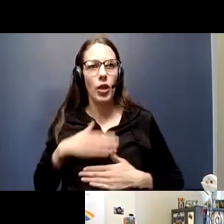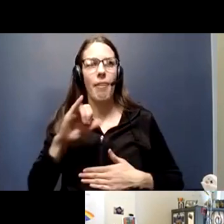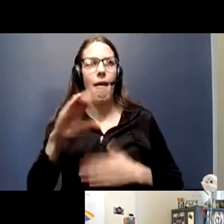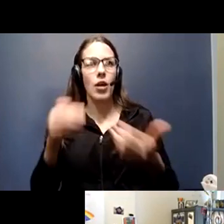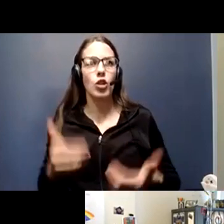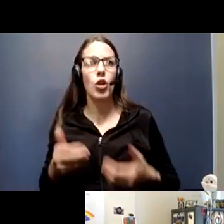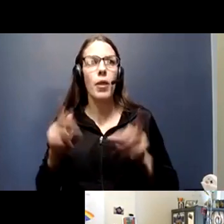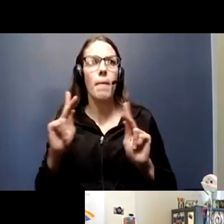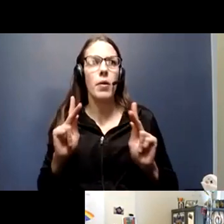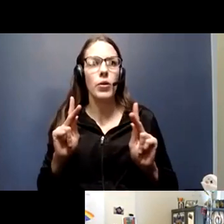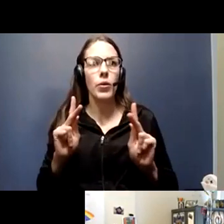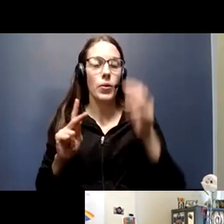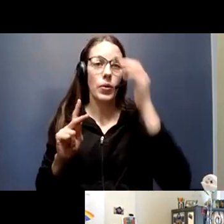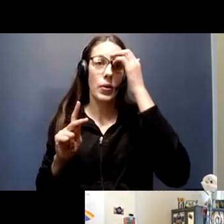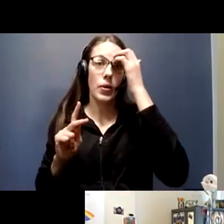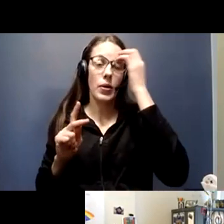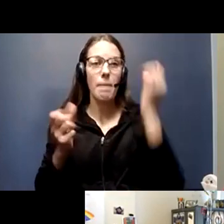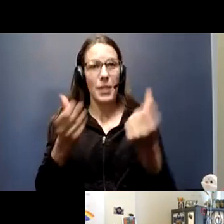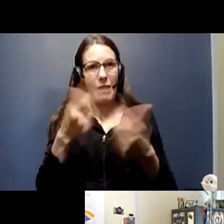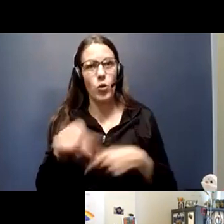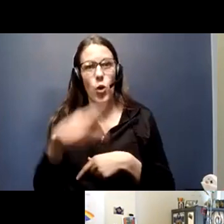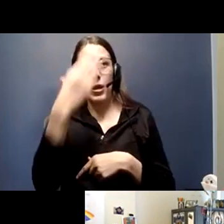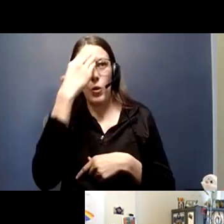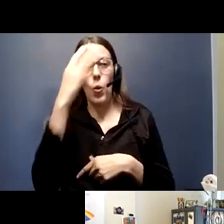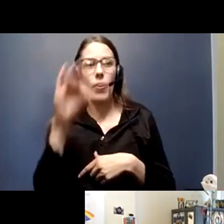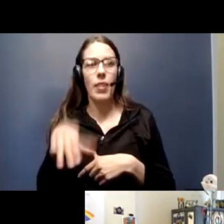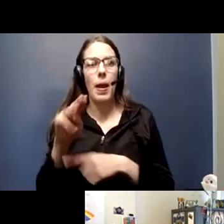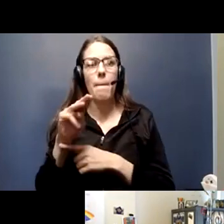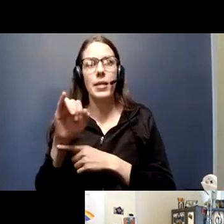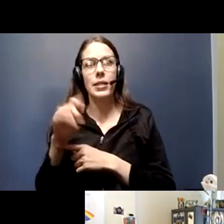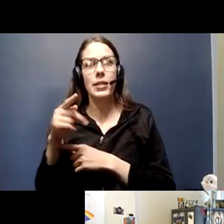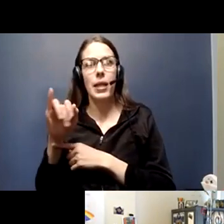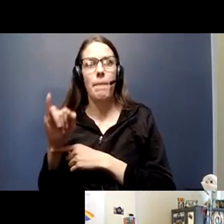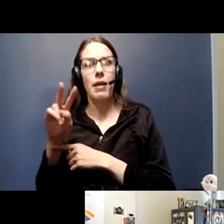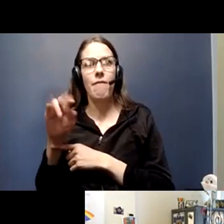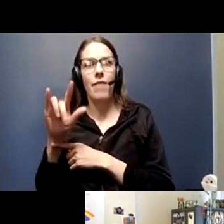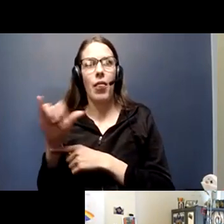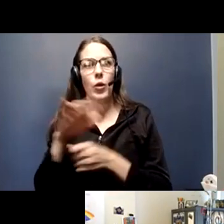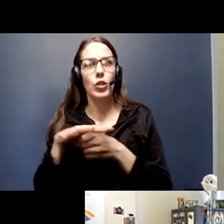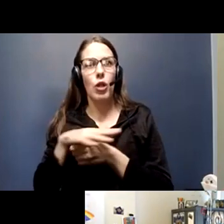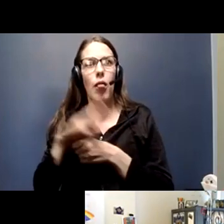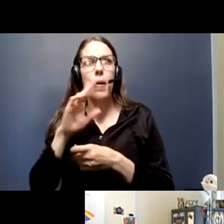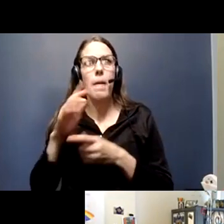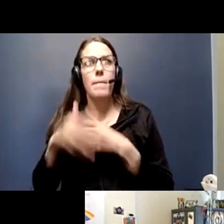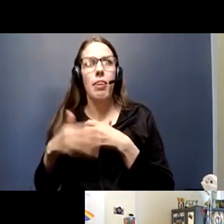and the opportunity. As many know, Mississippi Valley Regional Blood Center is calling on donors to help respond